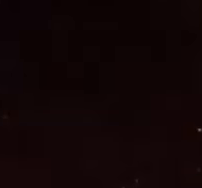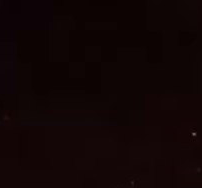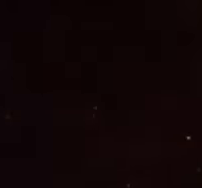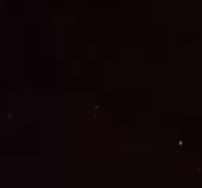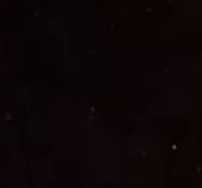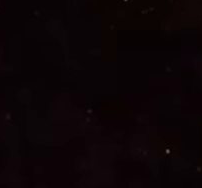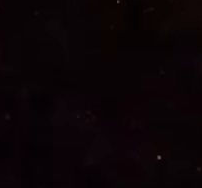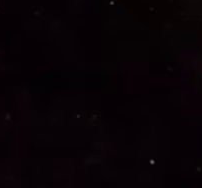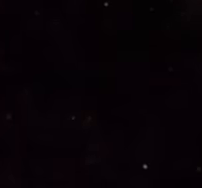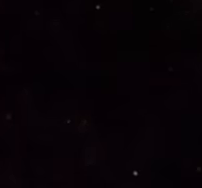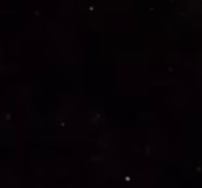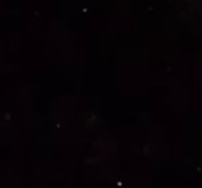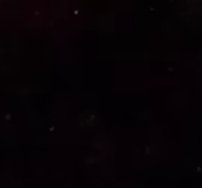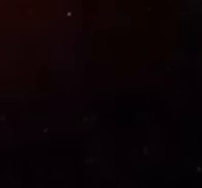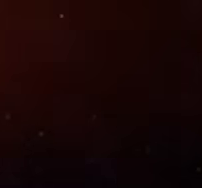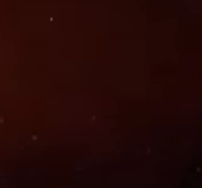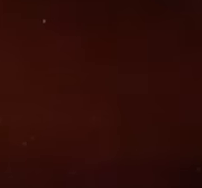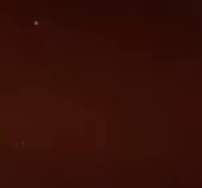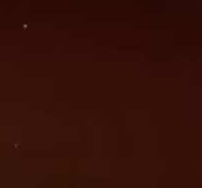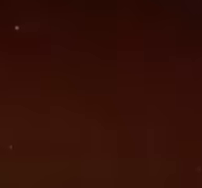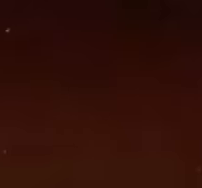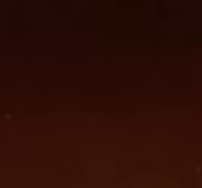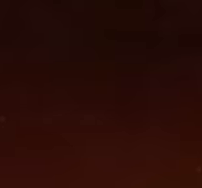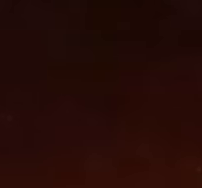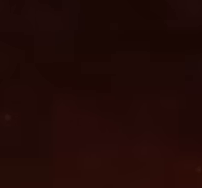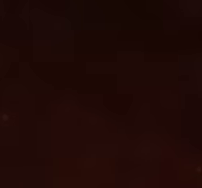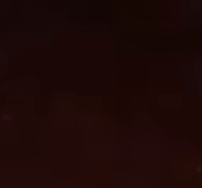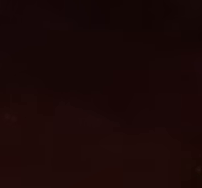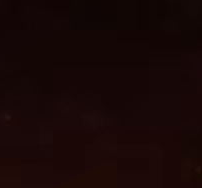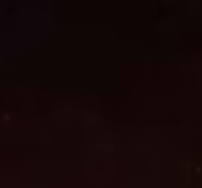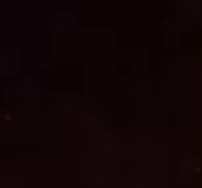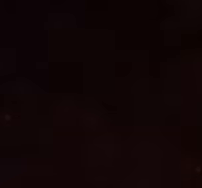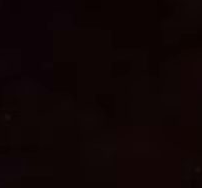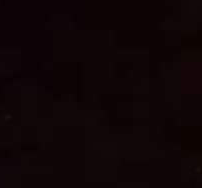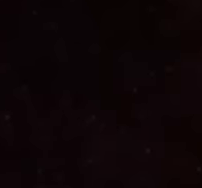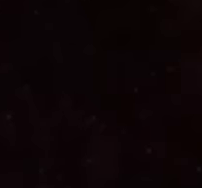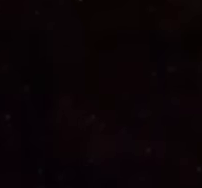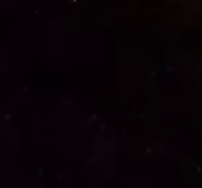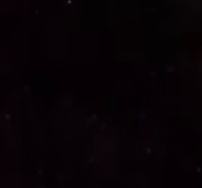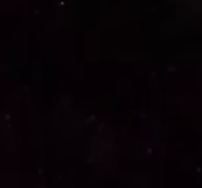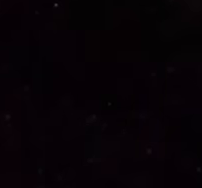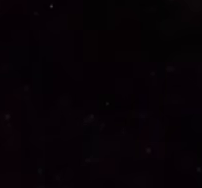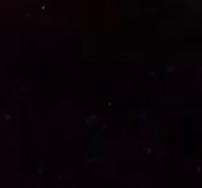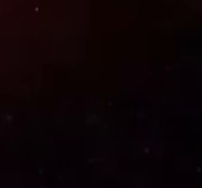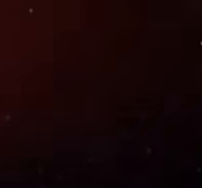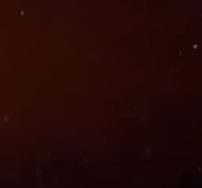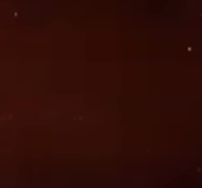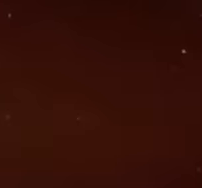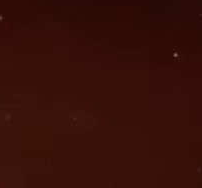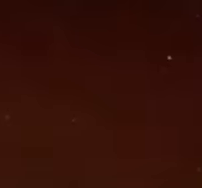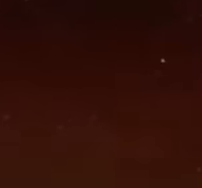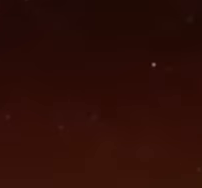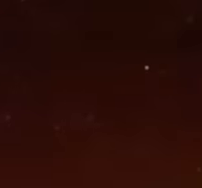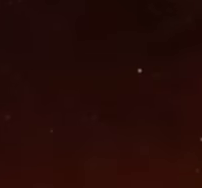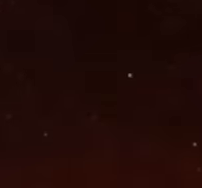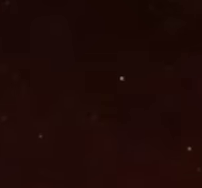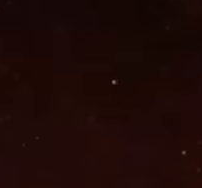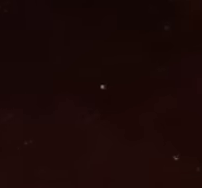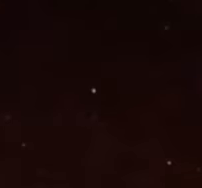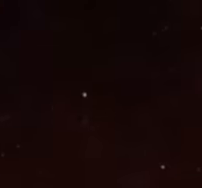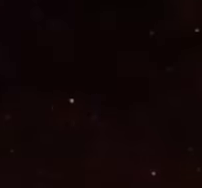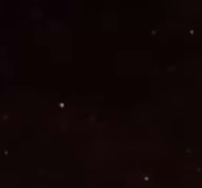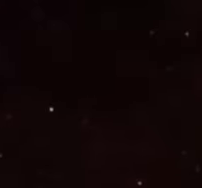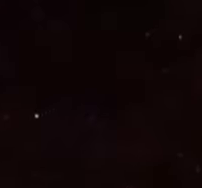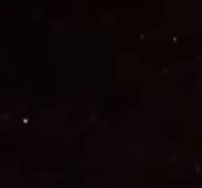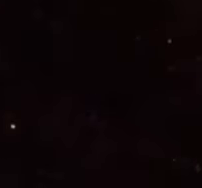general, $250. VIP, $300. Get your tickets on islandetickets.com. Crossby St. James, Michelle Zarema,